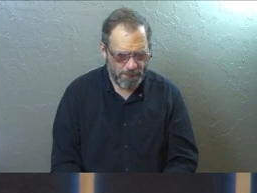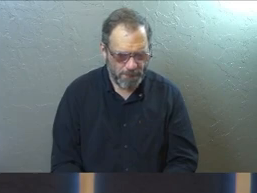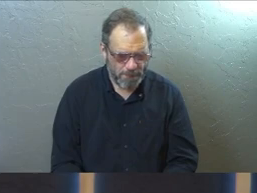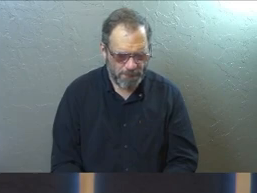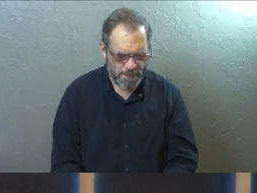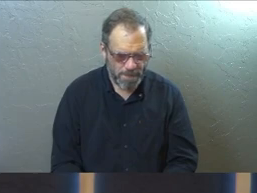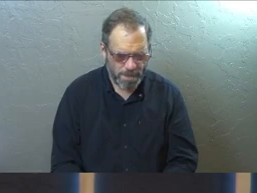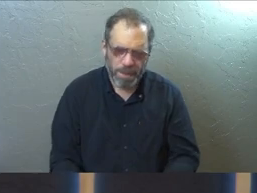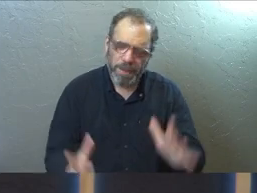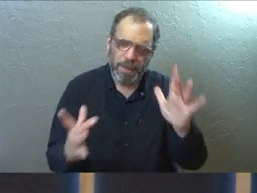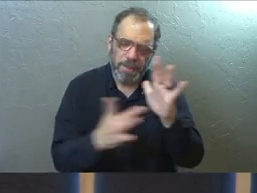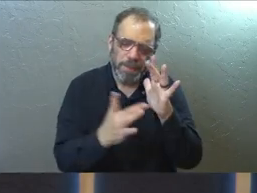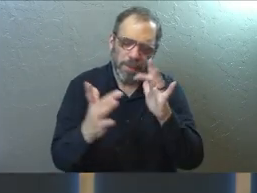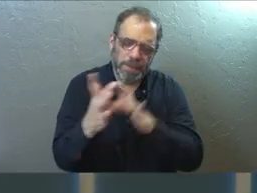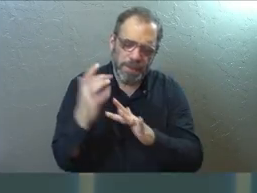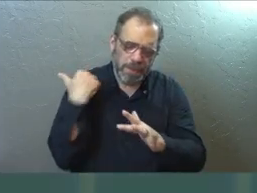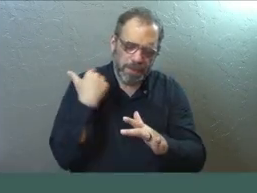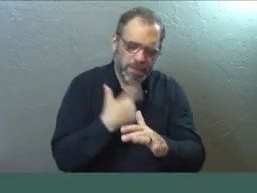Jesus, we worship you.